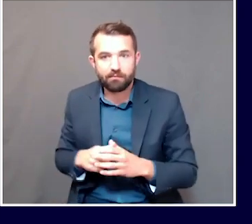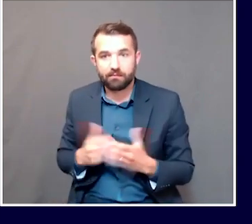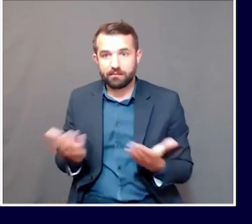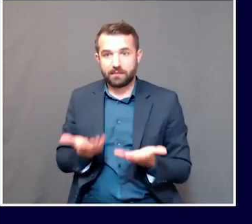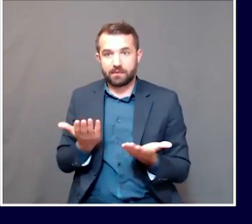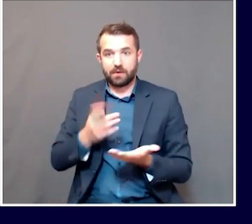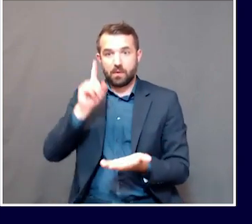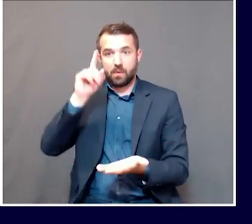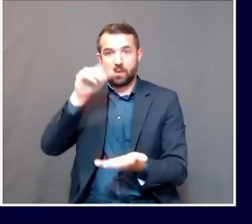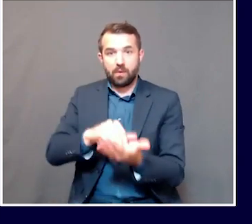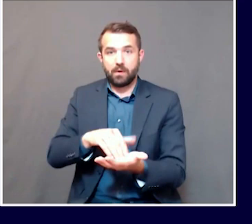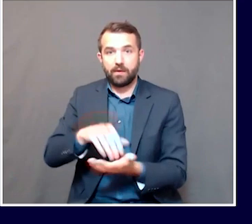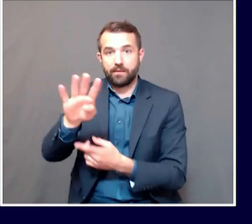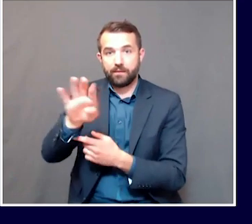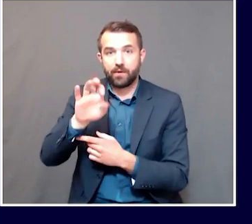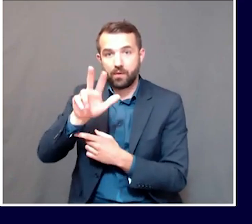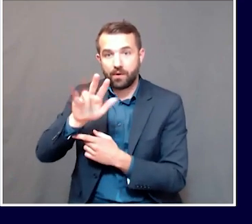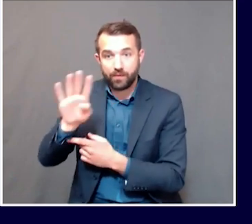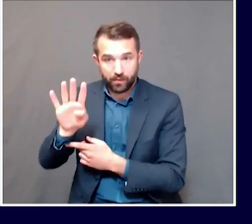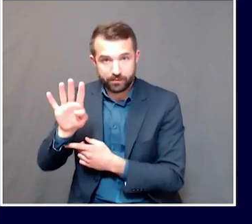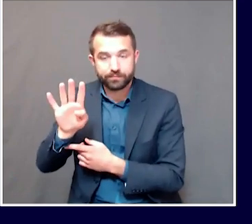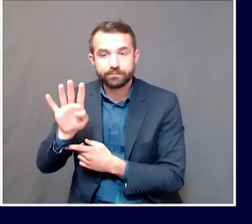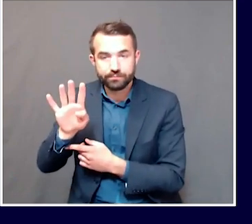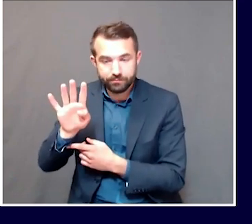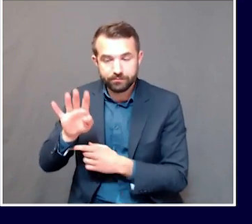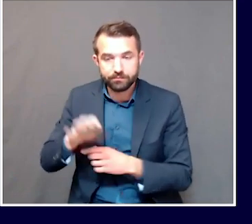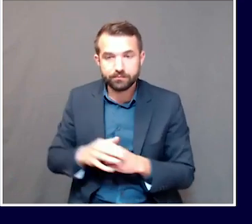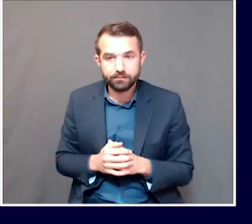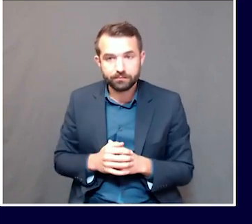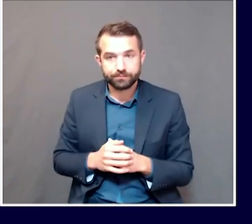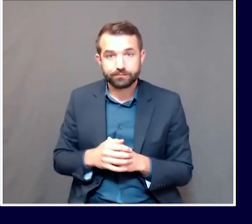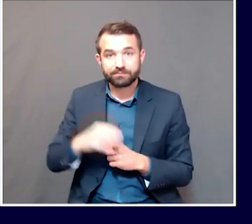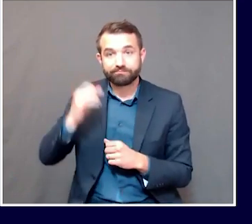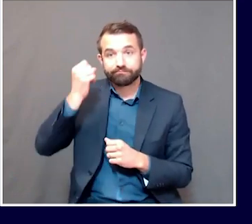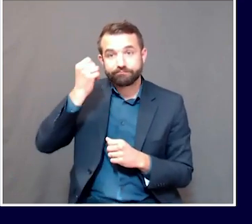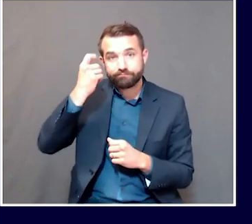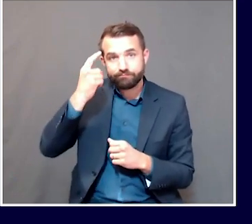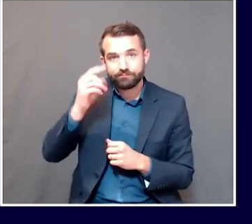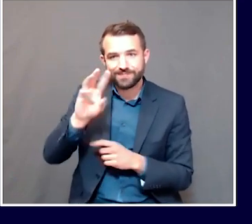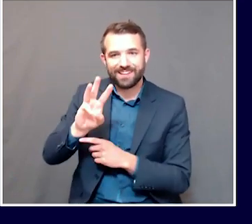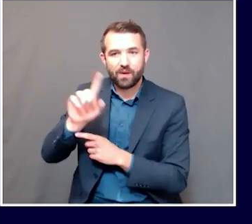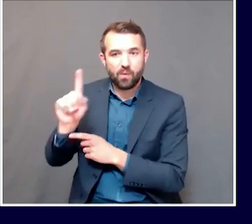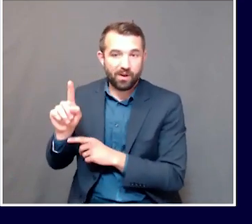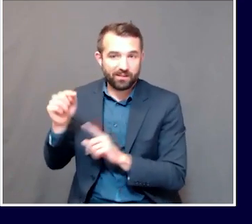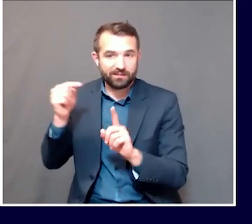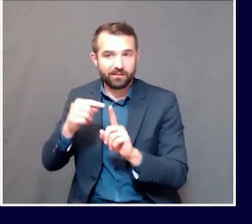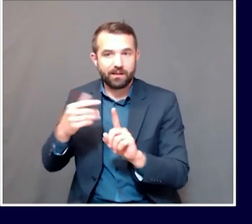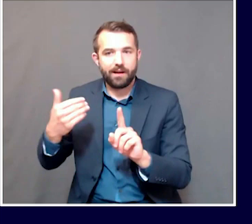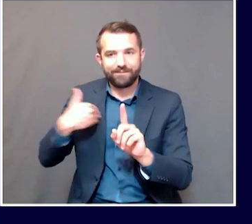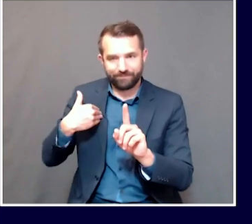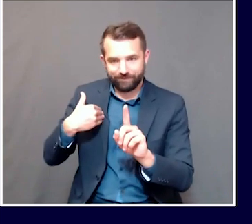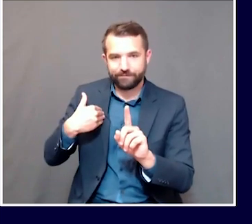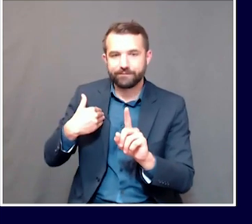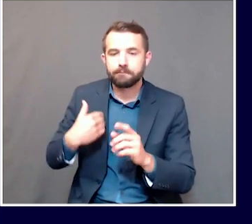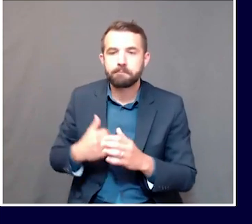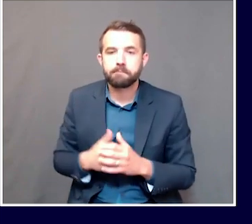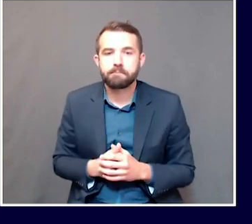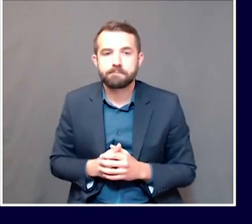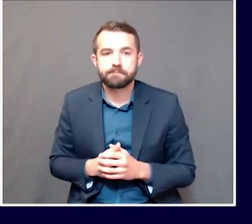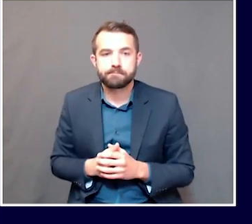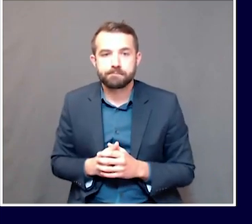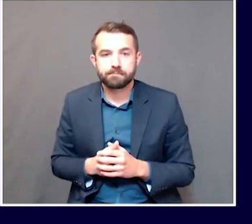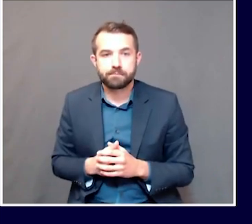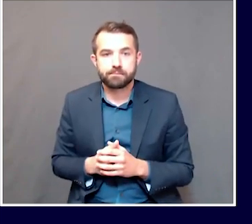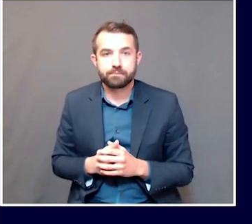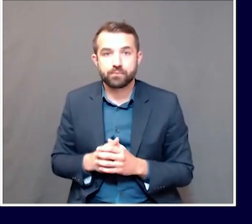,434. Of those tests, 61 were positive for a day point positivity